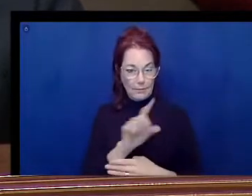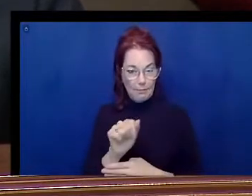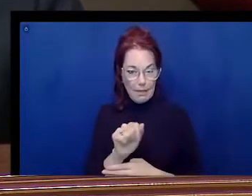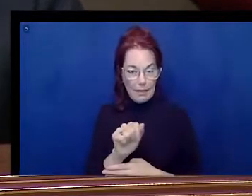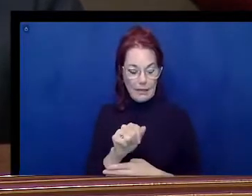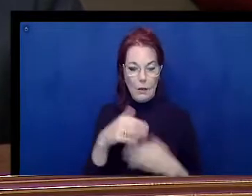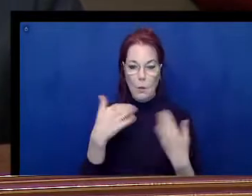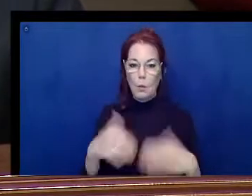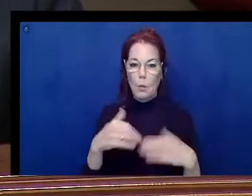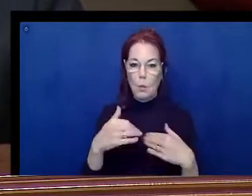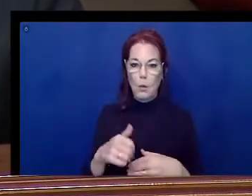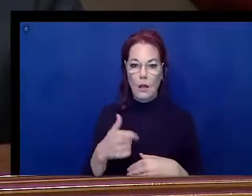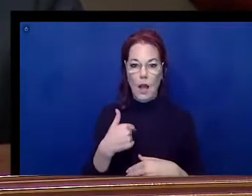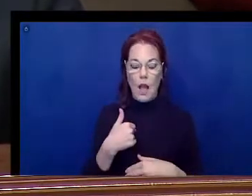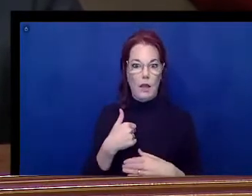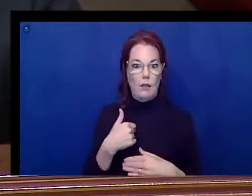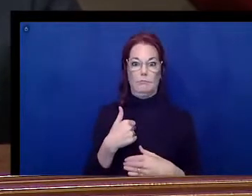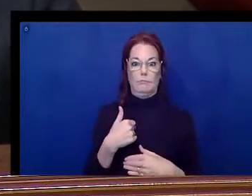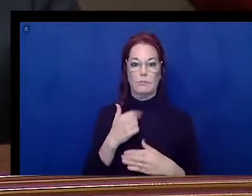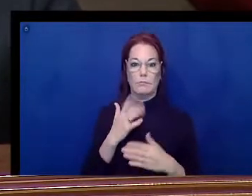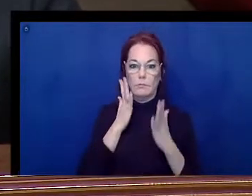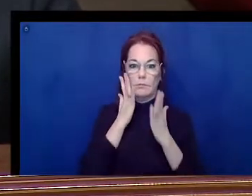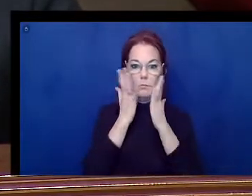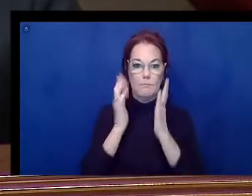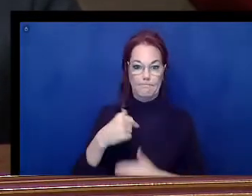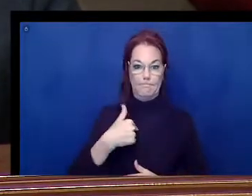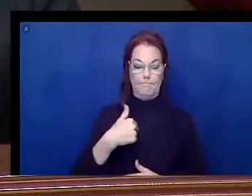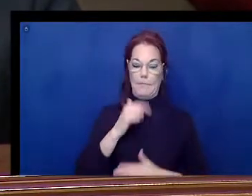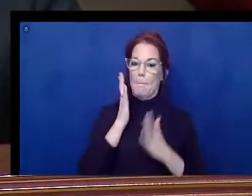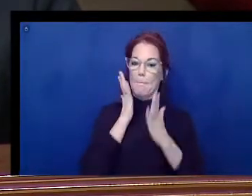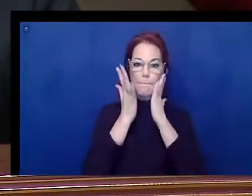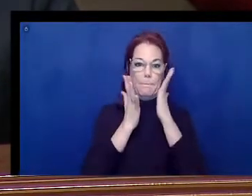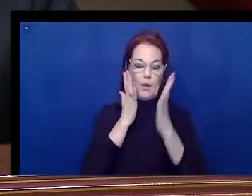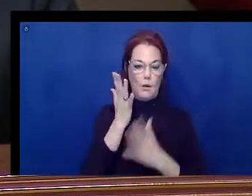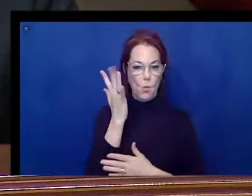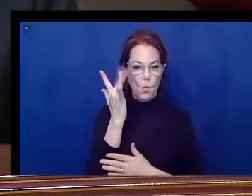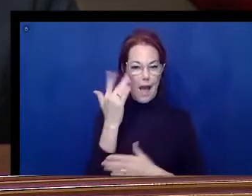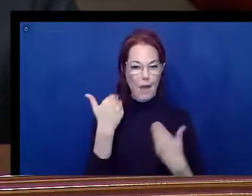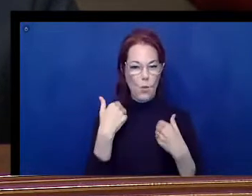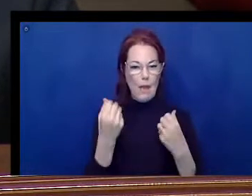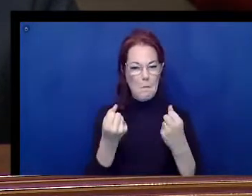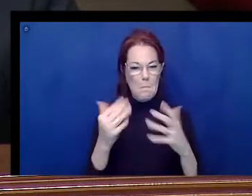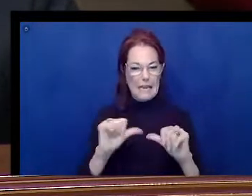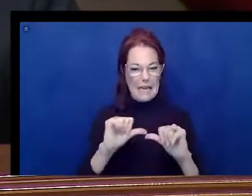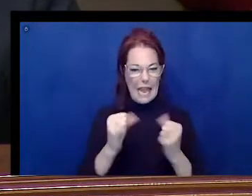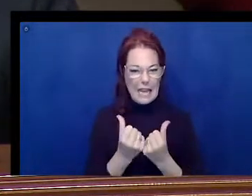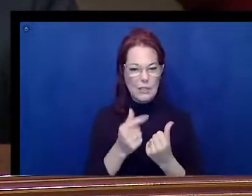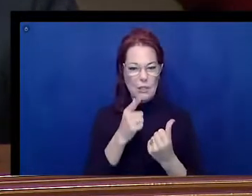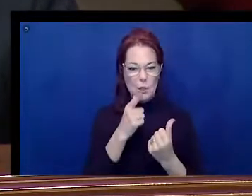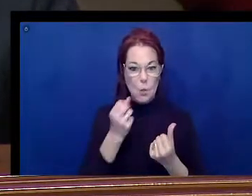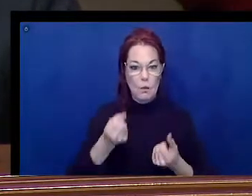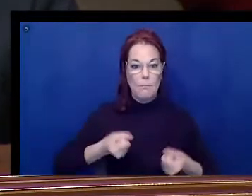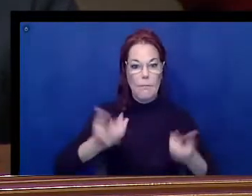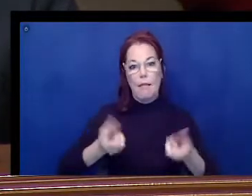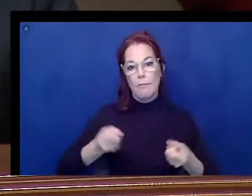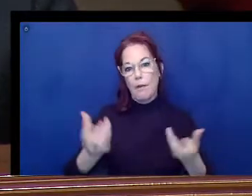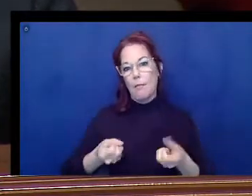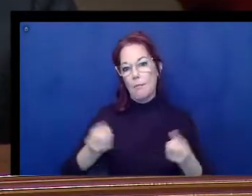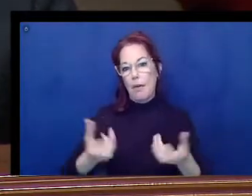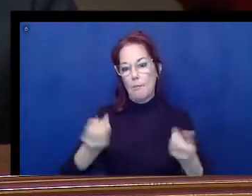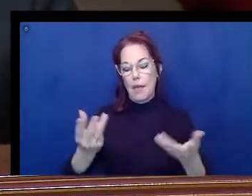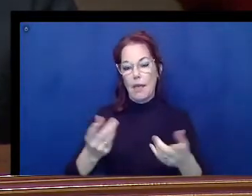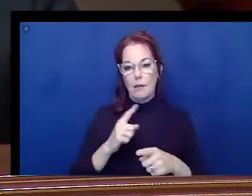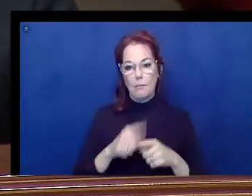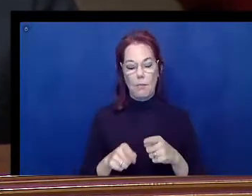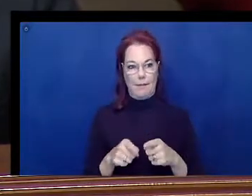it's really kind of almost shameful. Because when you've got all these agencies spending this much money, and you're having simple issues